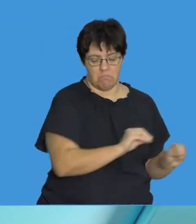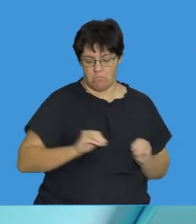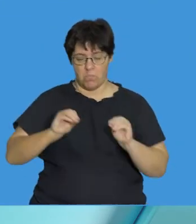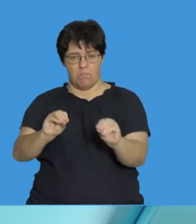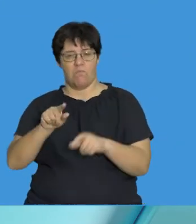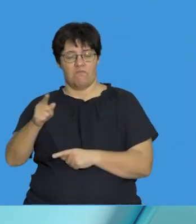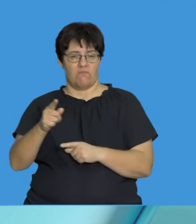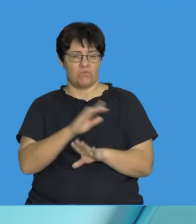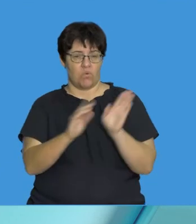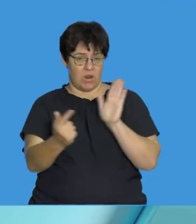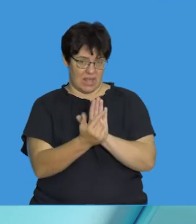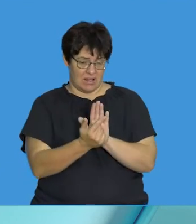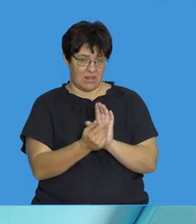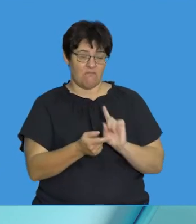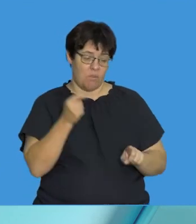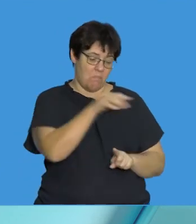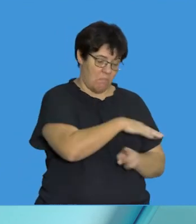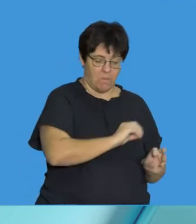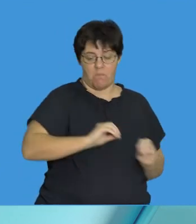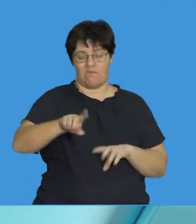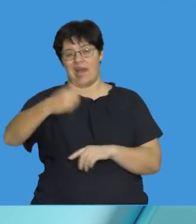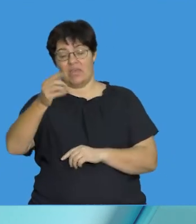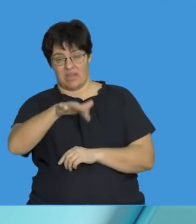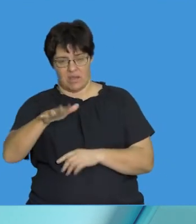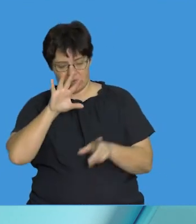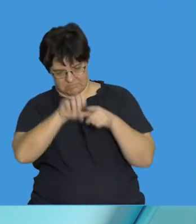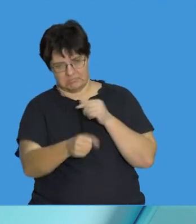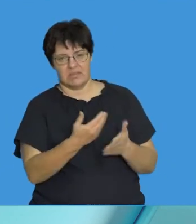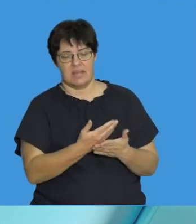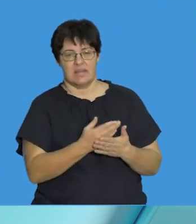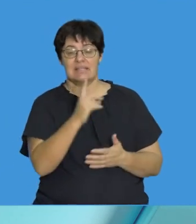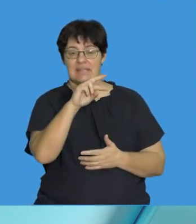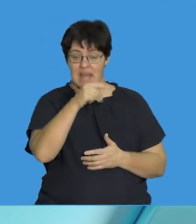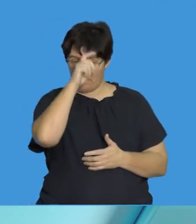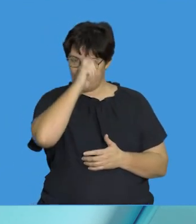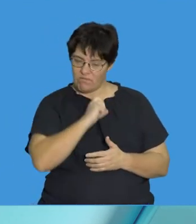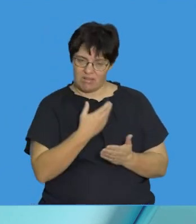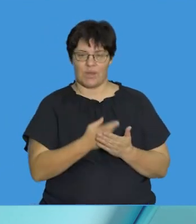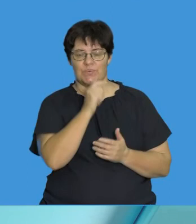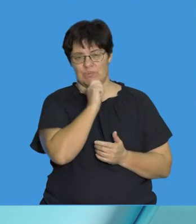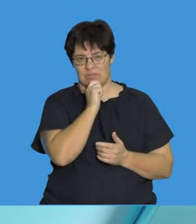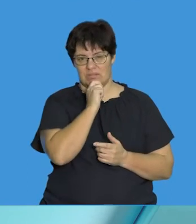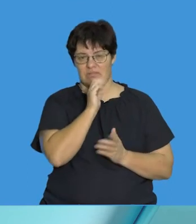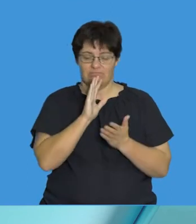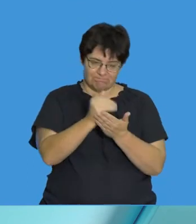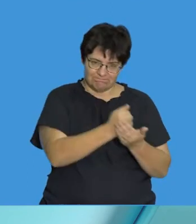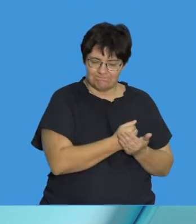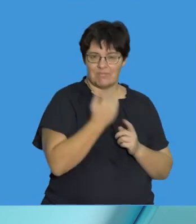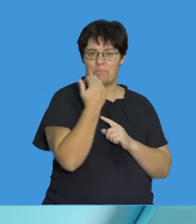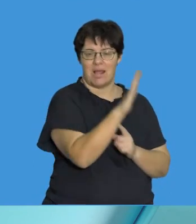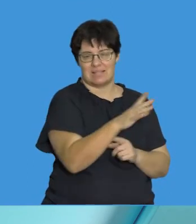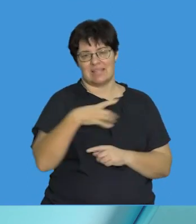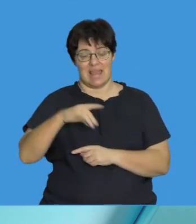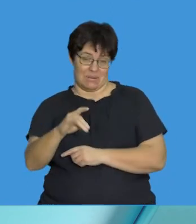transported or moved across from one place to another. So we can use DNA profiling in the conservation